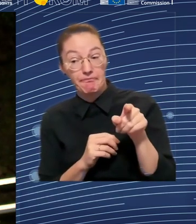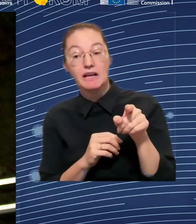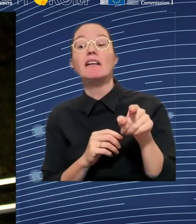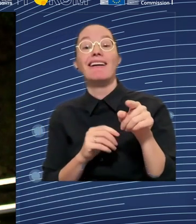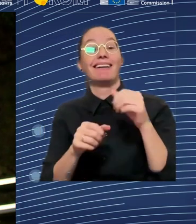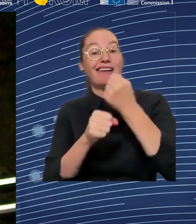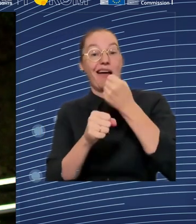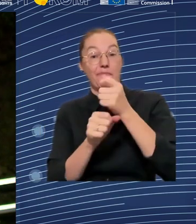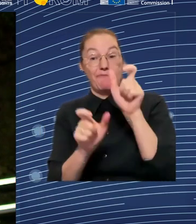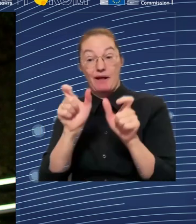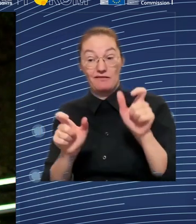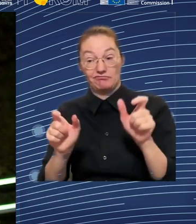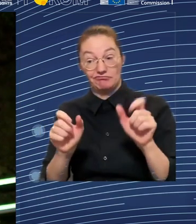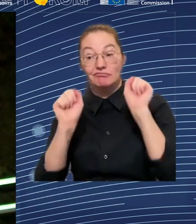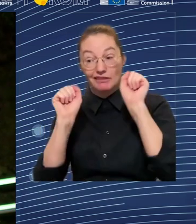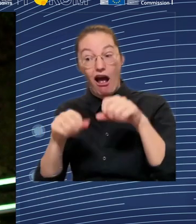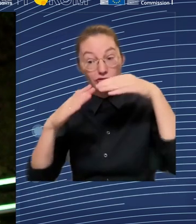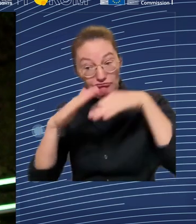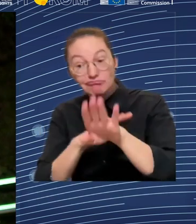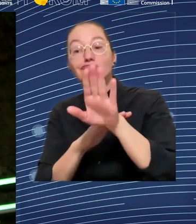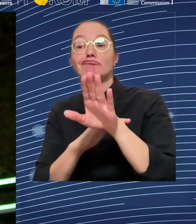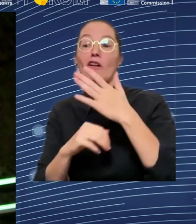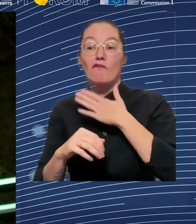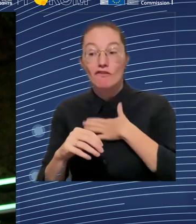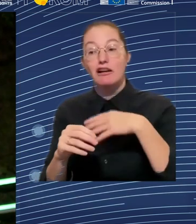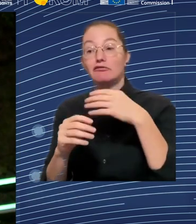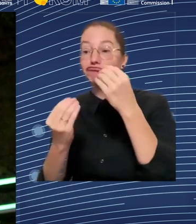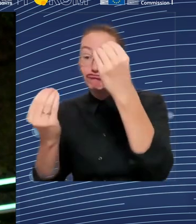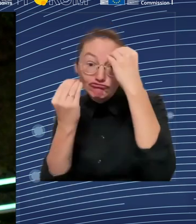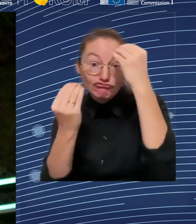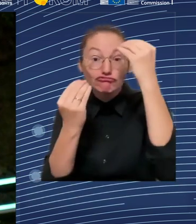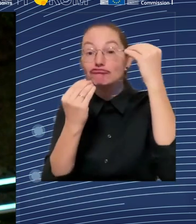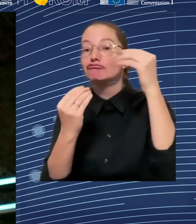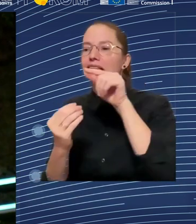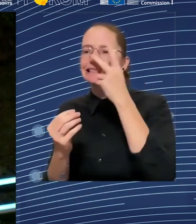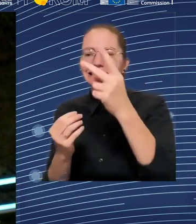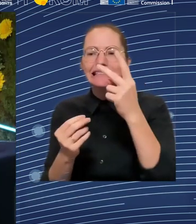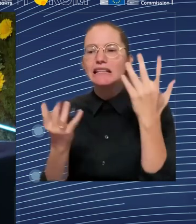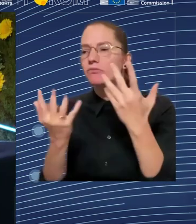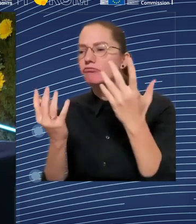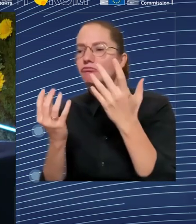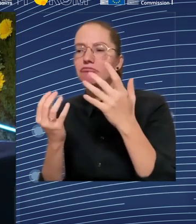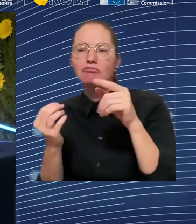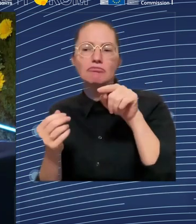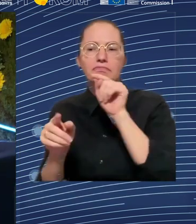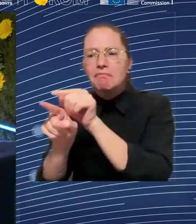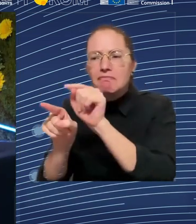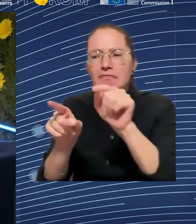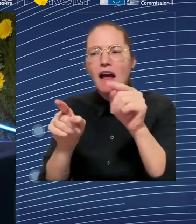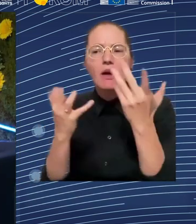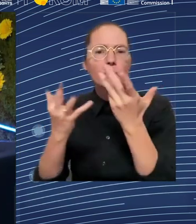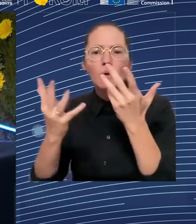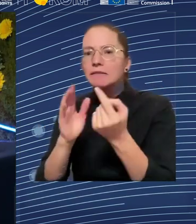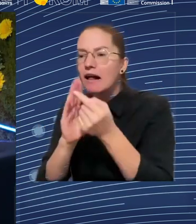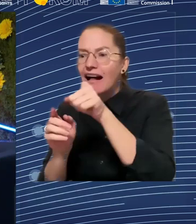also the other factors that can contribute to giving access to that training. Thank you. Esther,